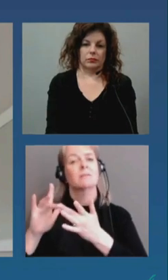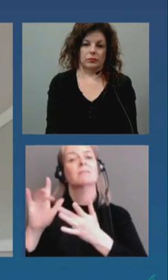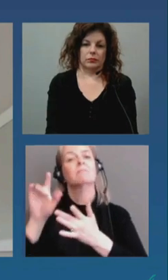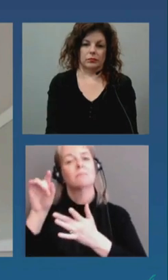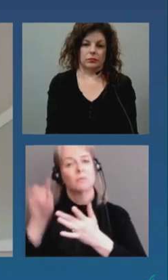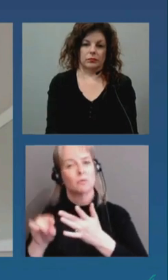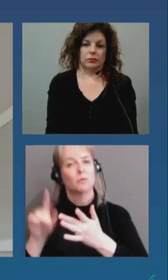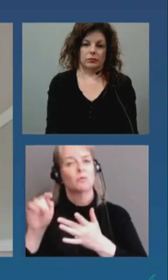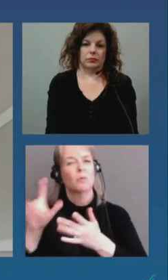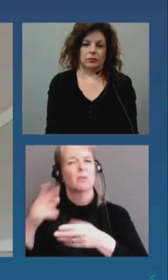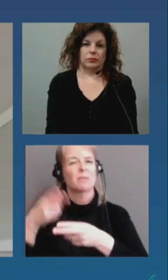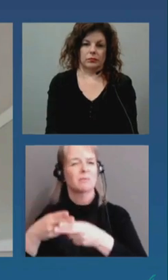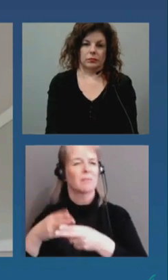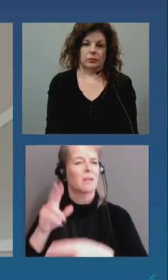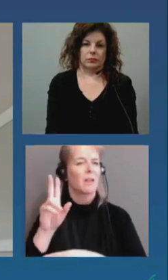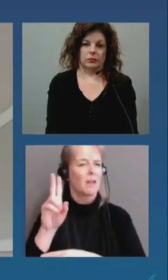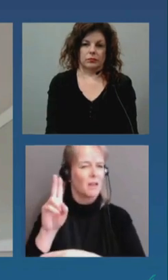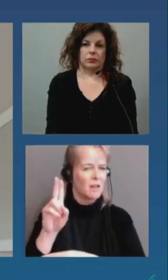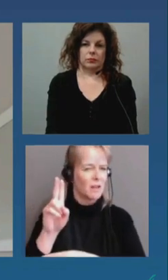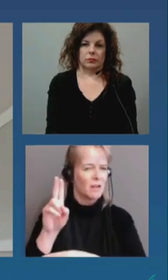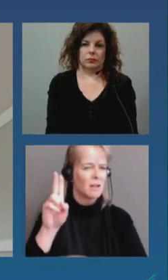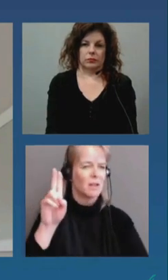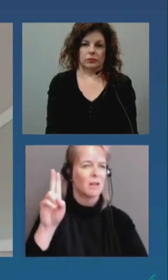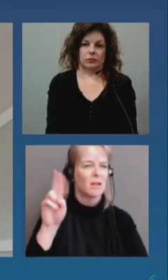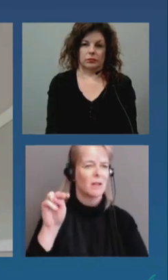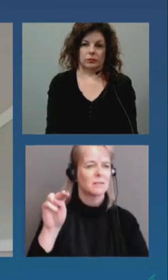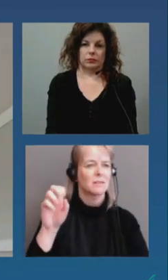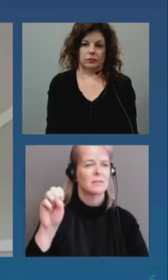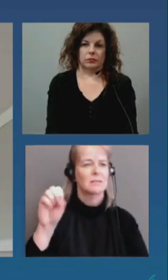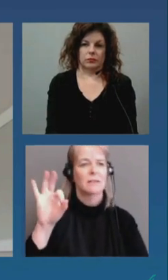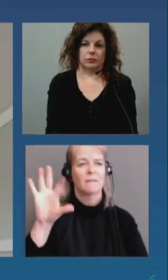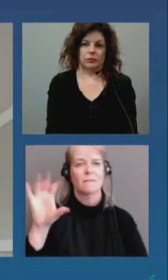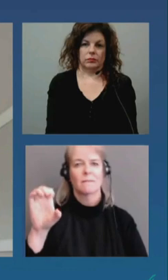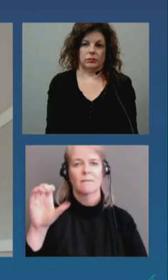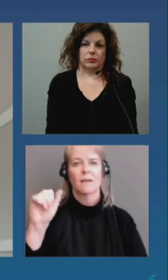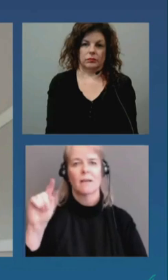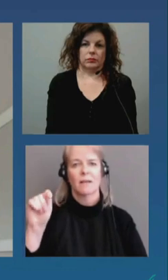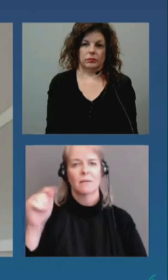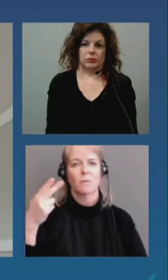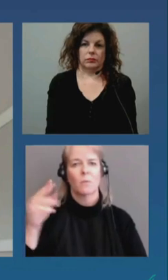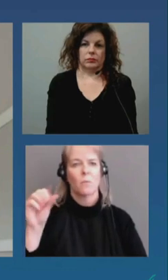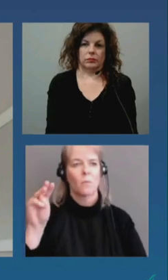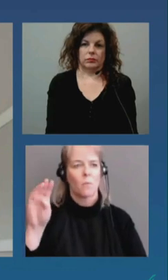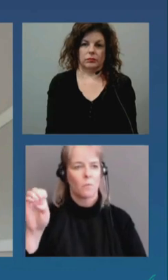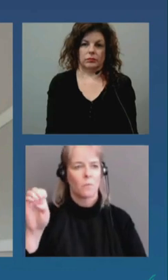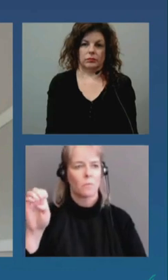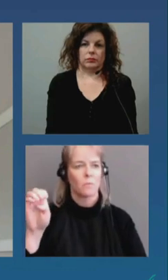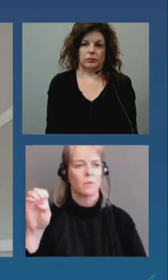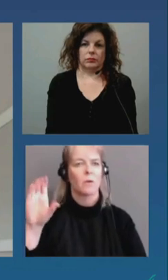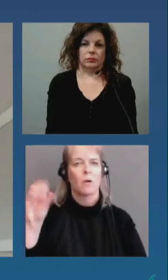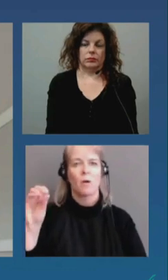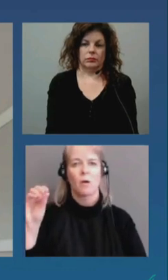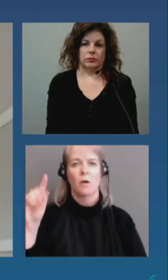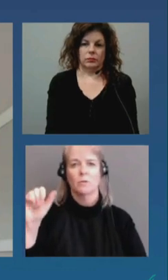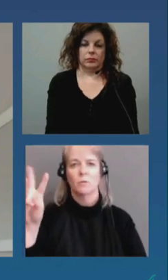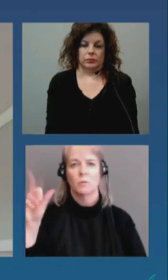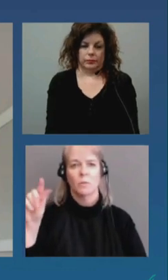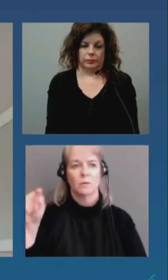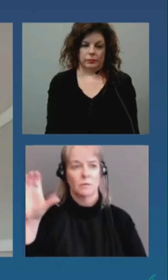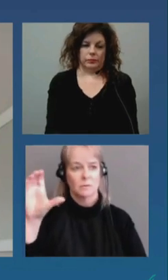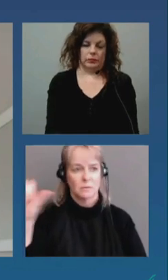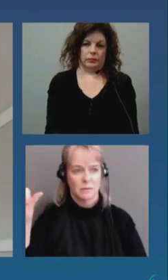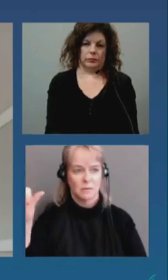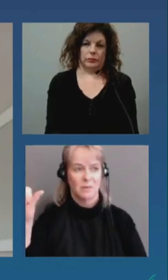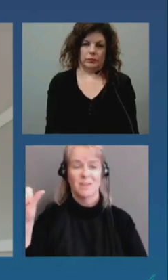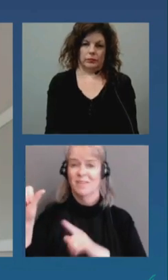which is available seven days a week from 8 30 in the morning until midnight you can send a discreet text